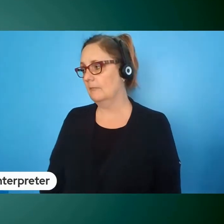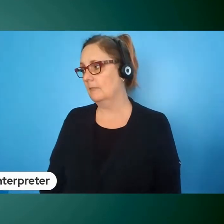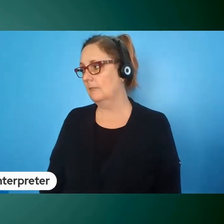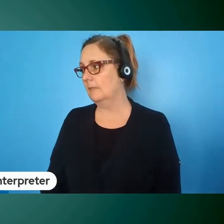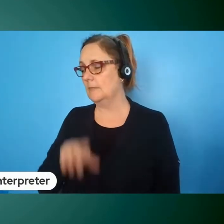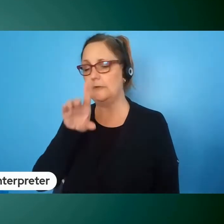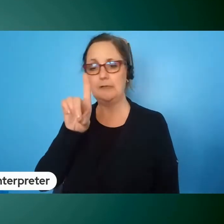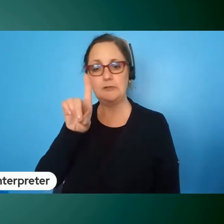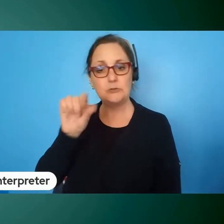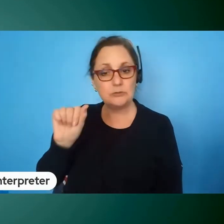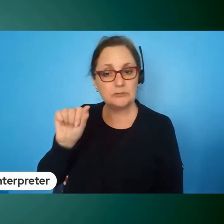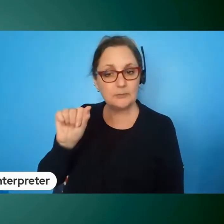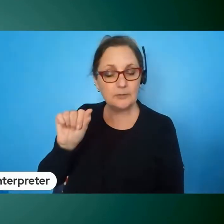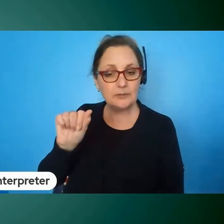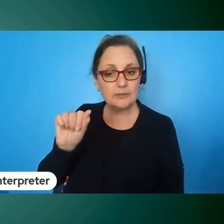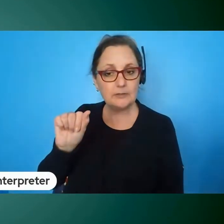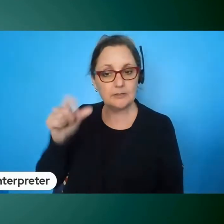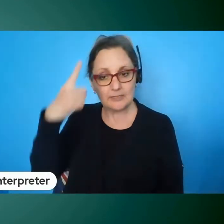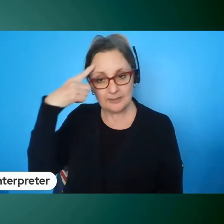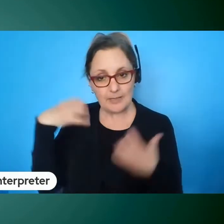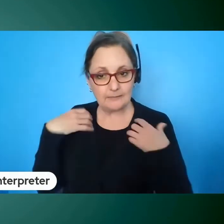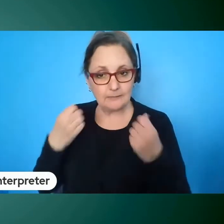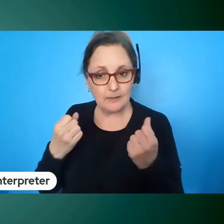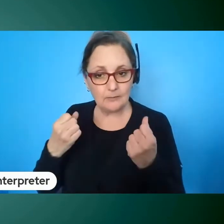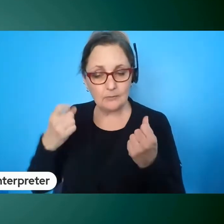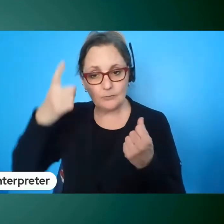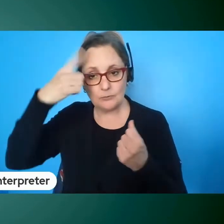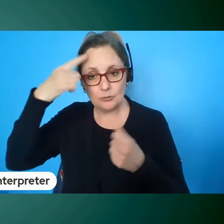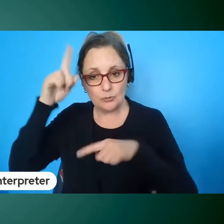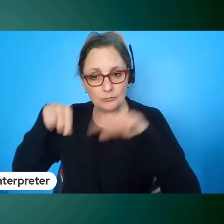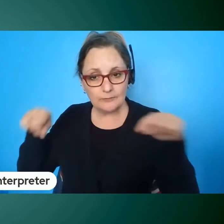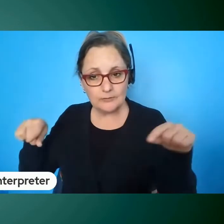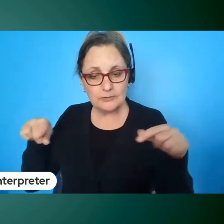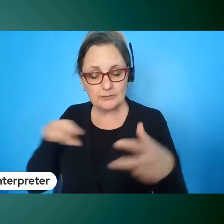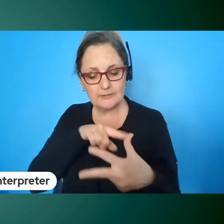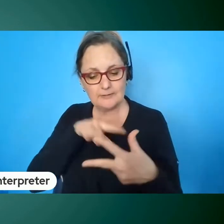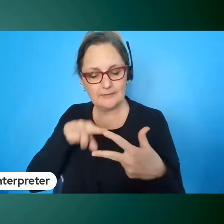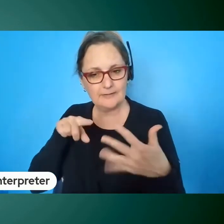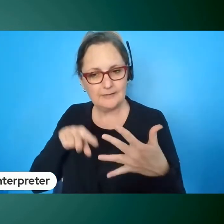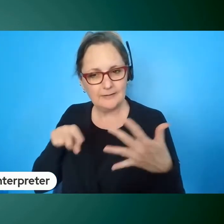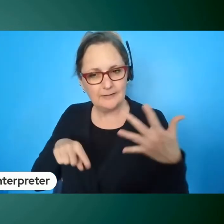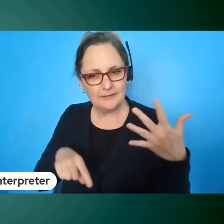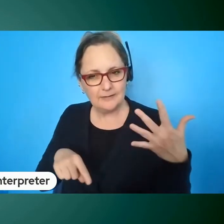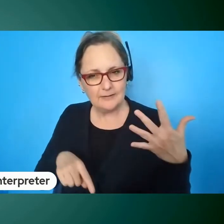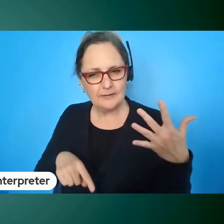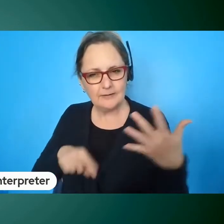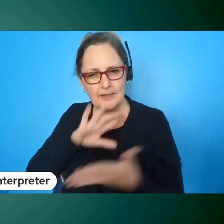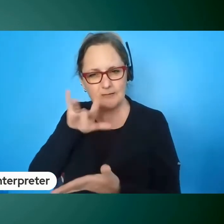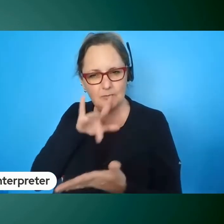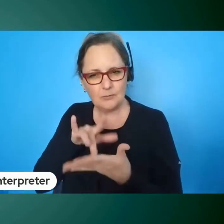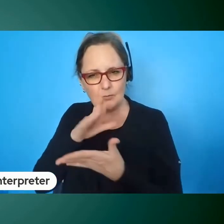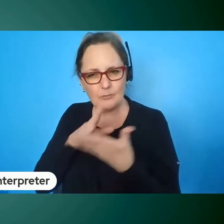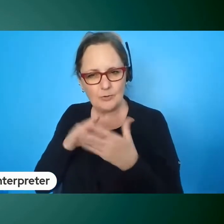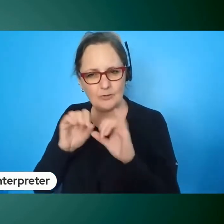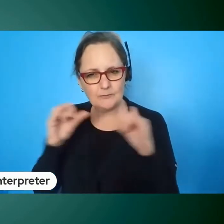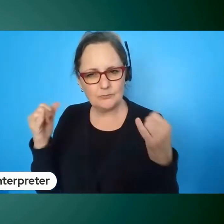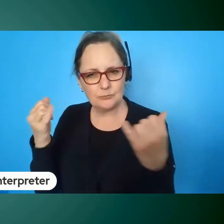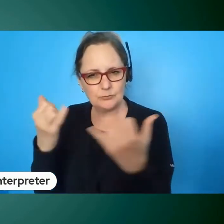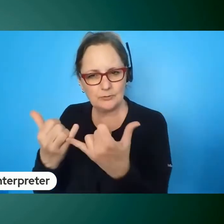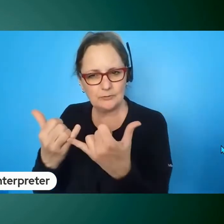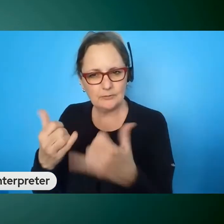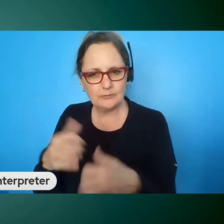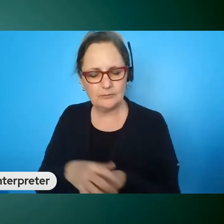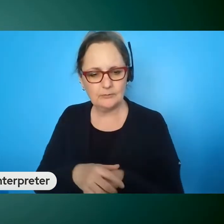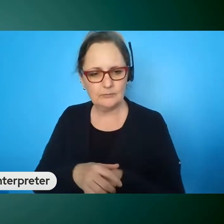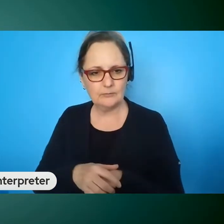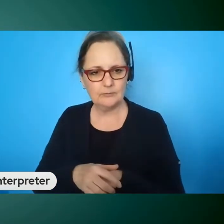mental health neurodiversity is a core part of our society and if you